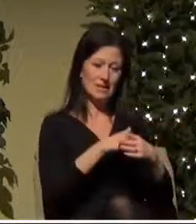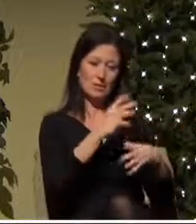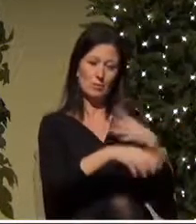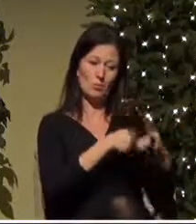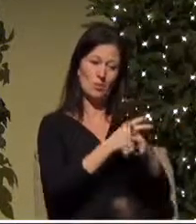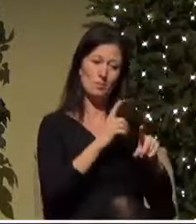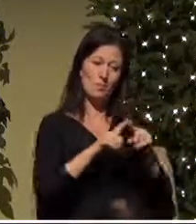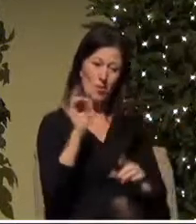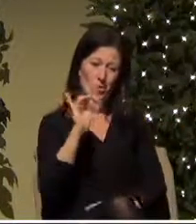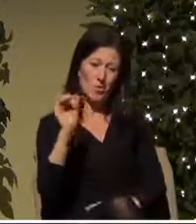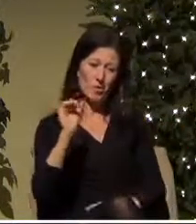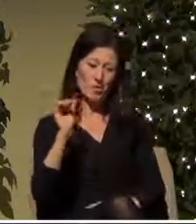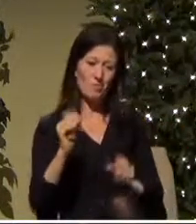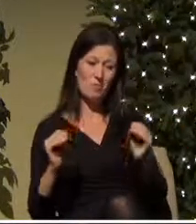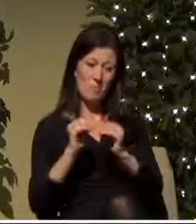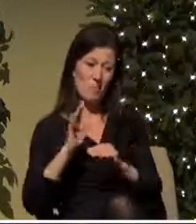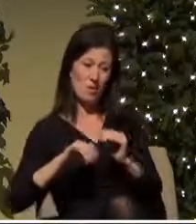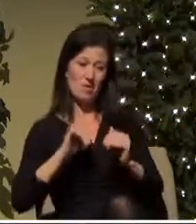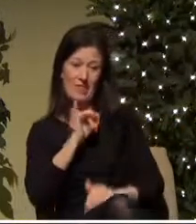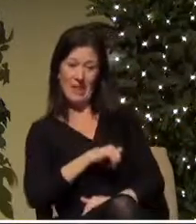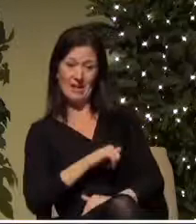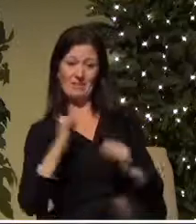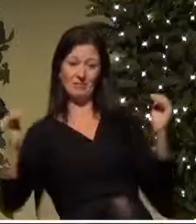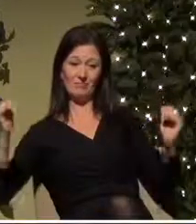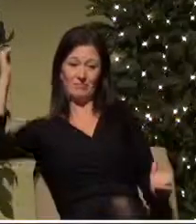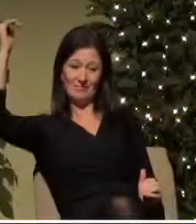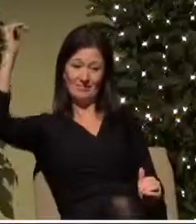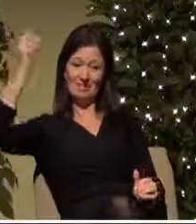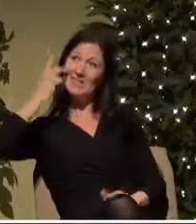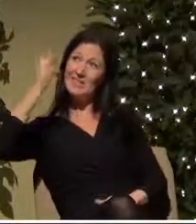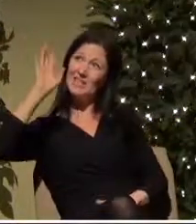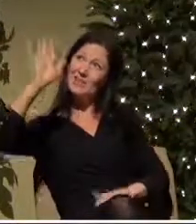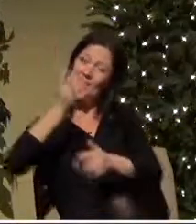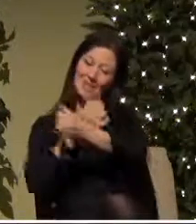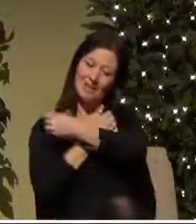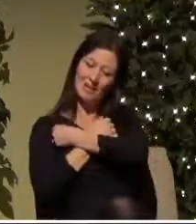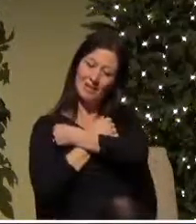love your glory that shines around light in the darkness